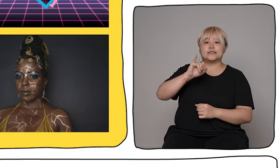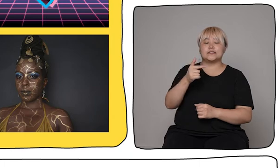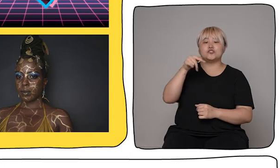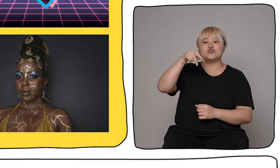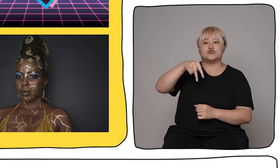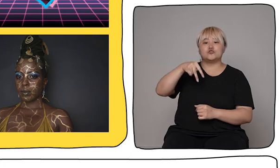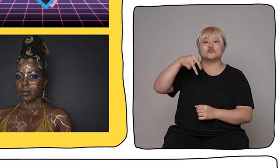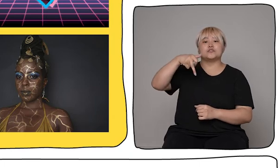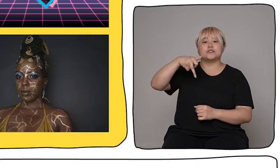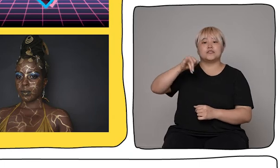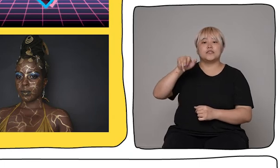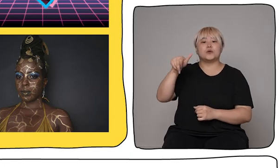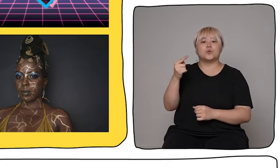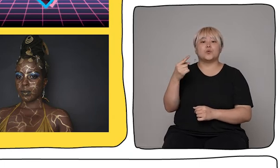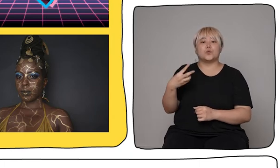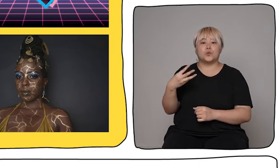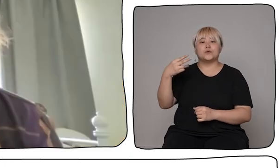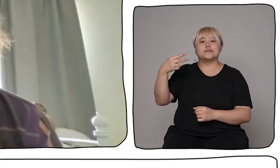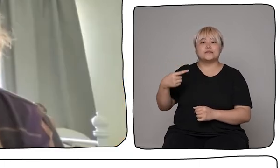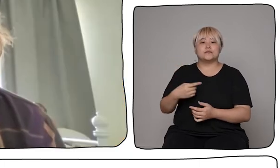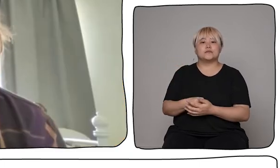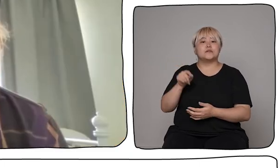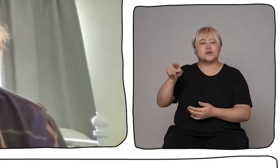post-traumatic stress disorder.